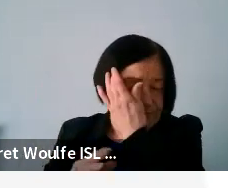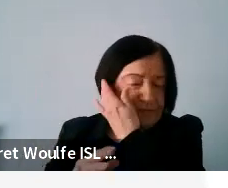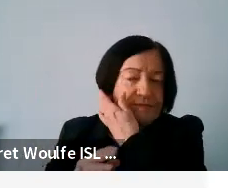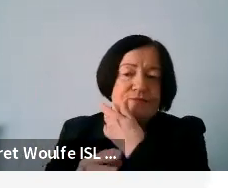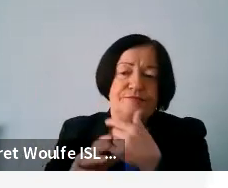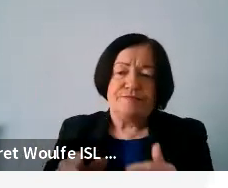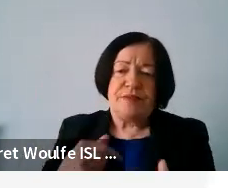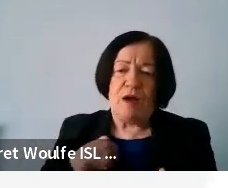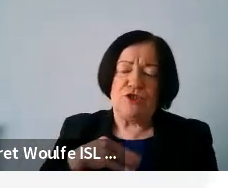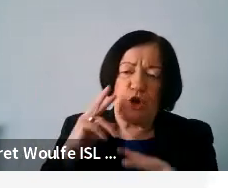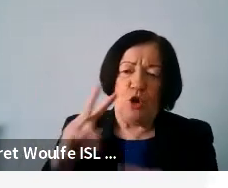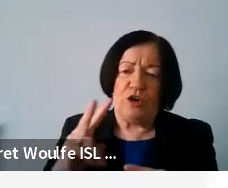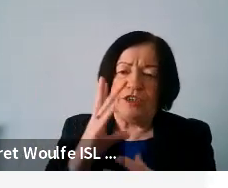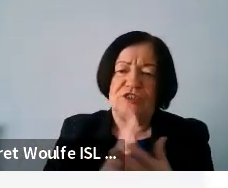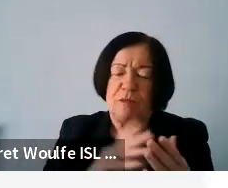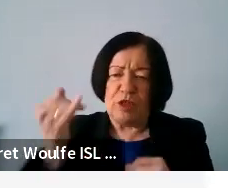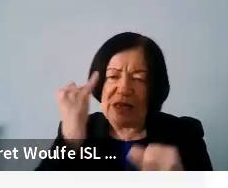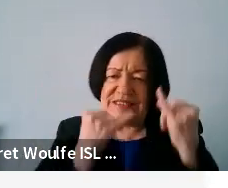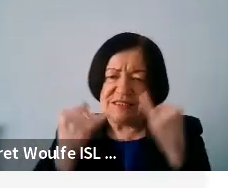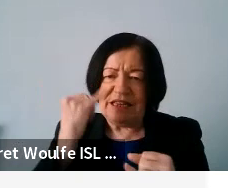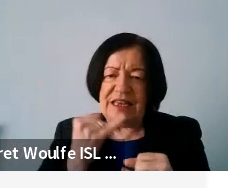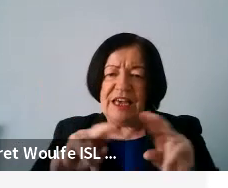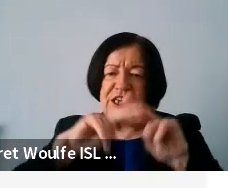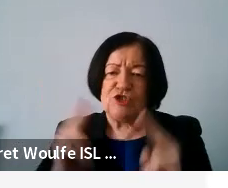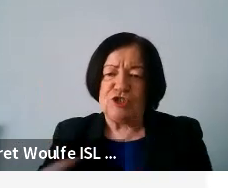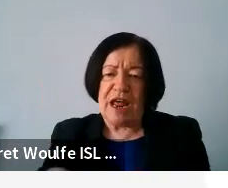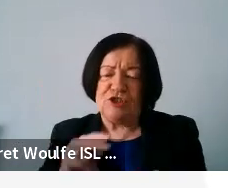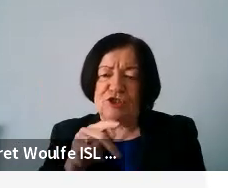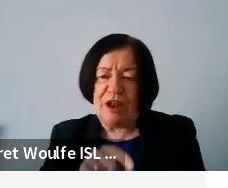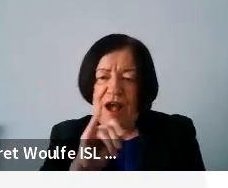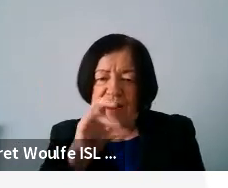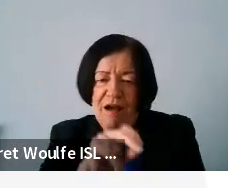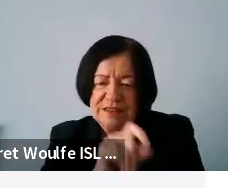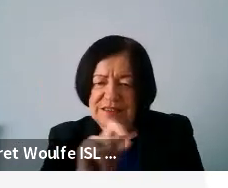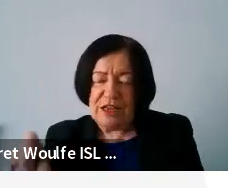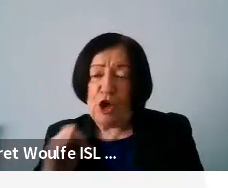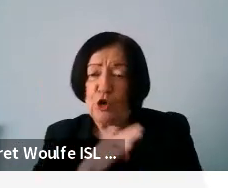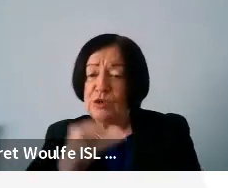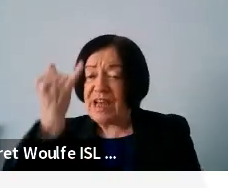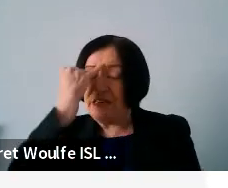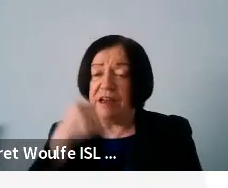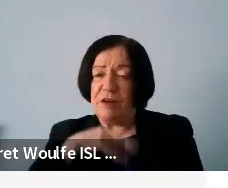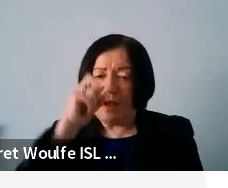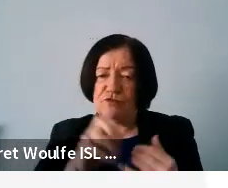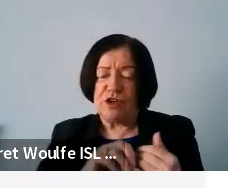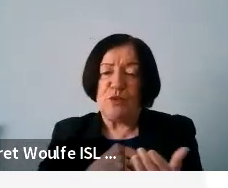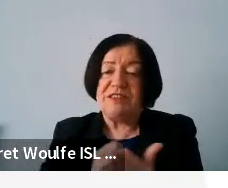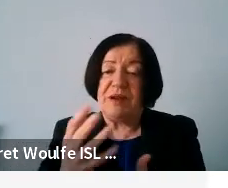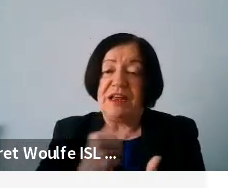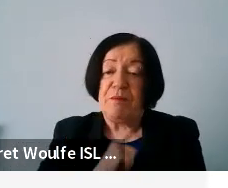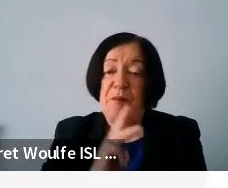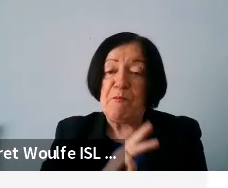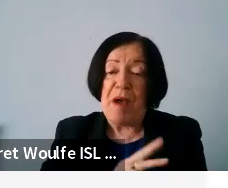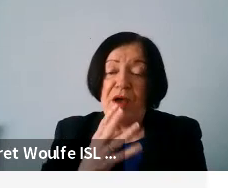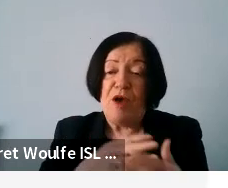I was just looking at somebody's suggestion on international iconography. think that's idea because I remember trying to explain to my mum, you know,